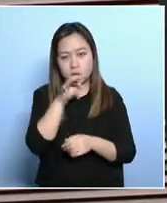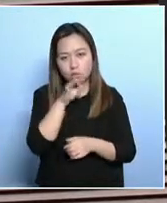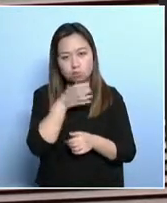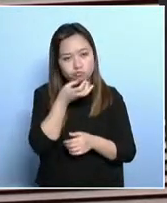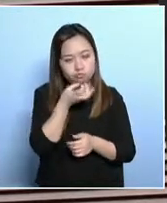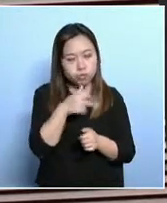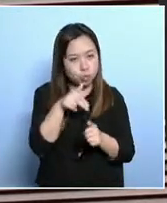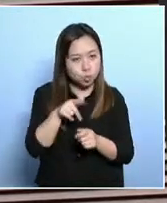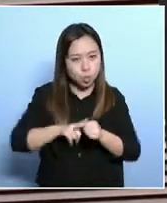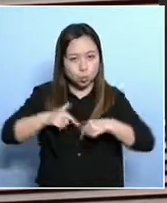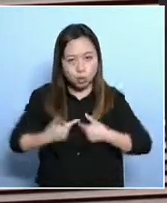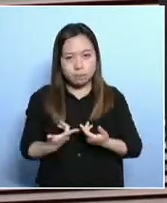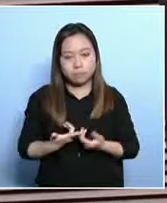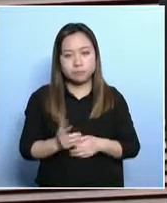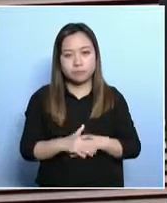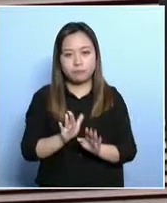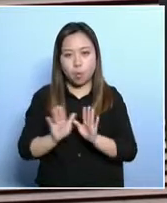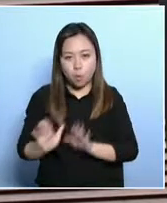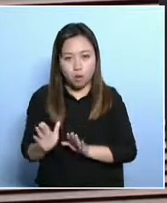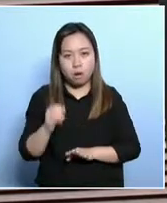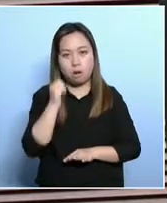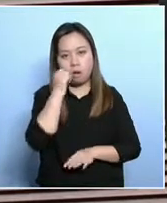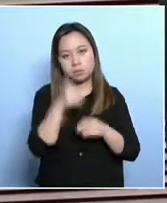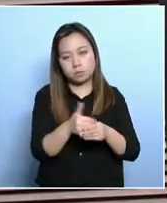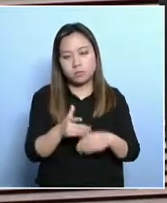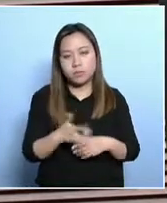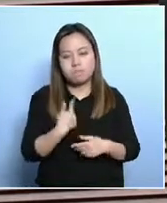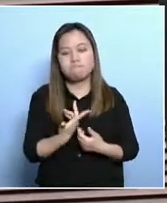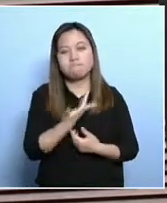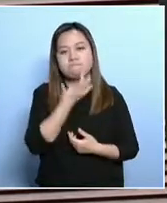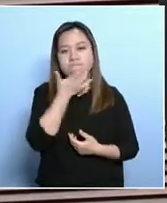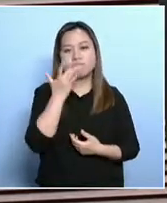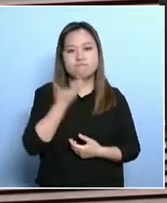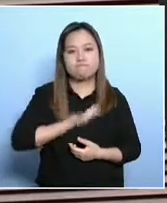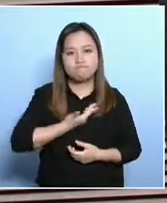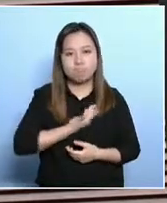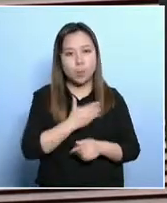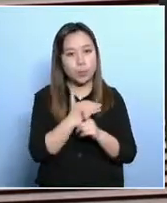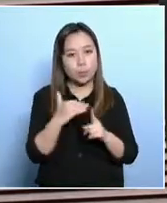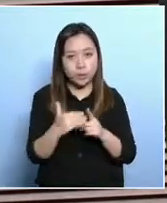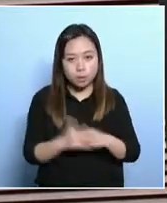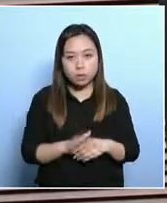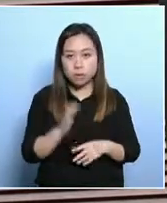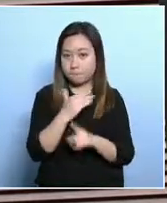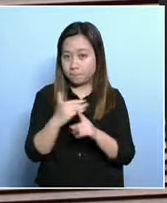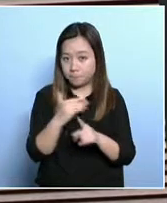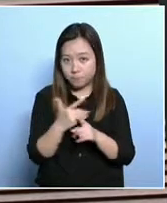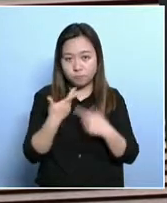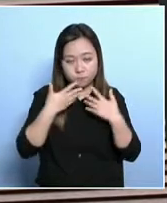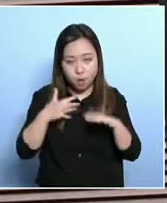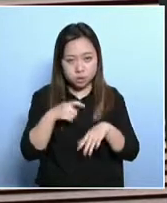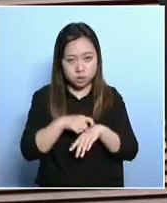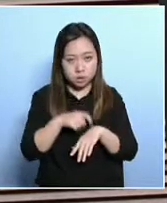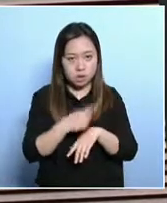well as look after the children. And they have difficulty enrolling their